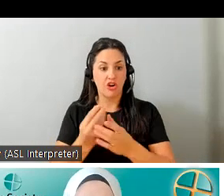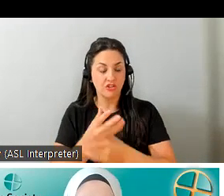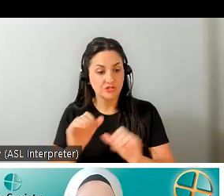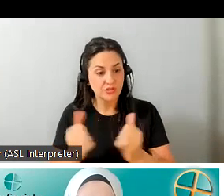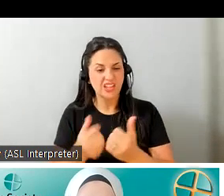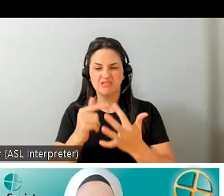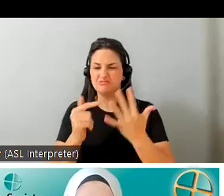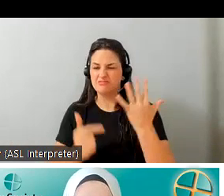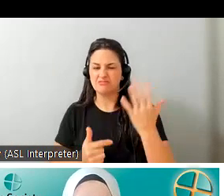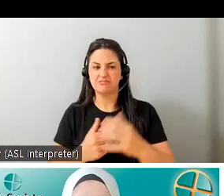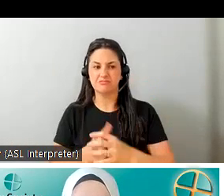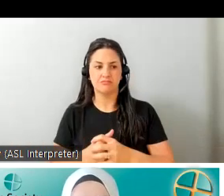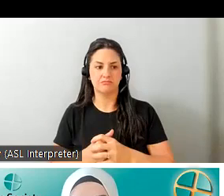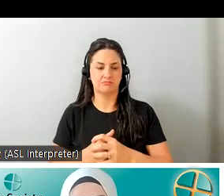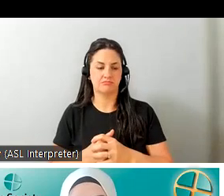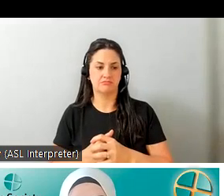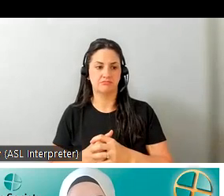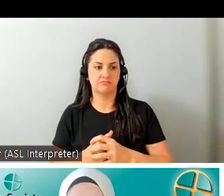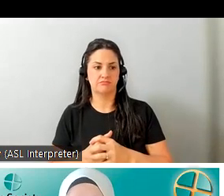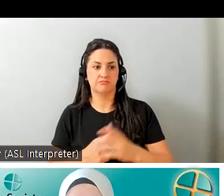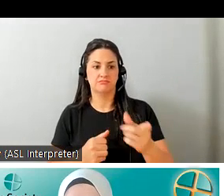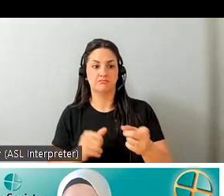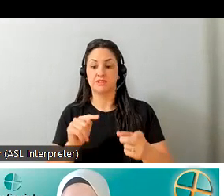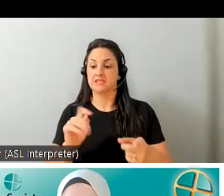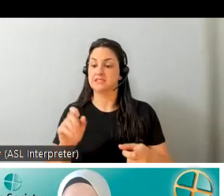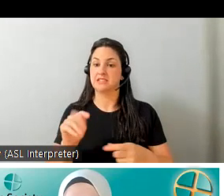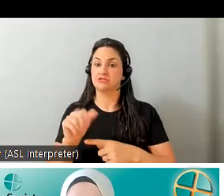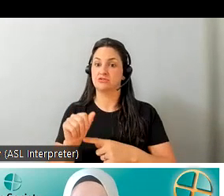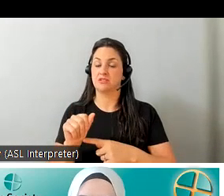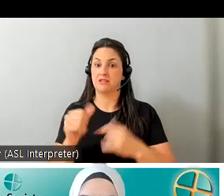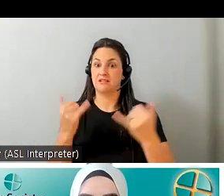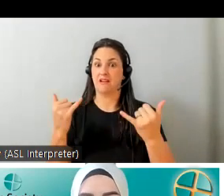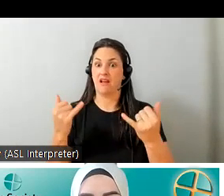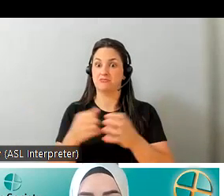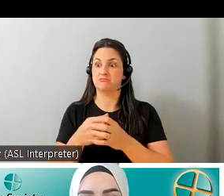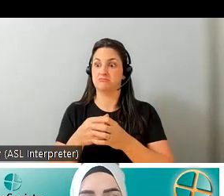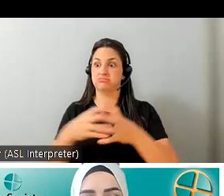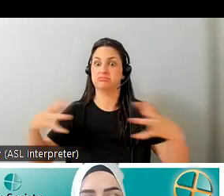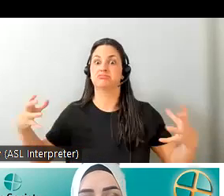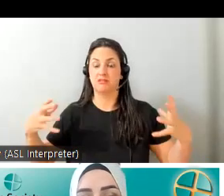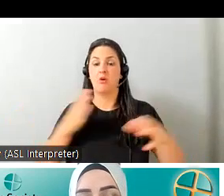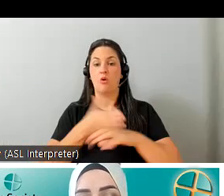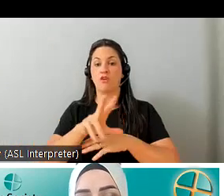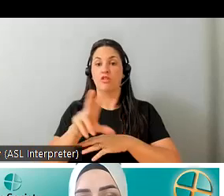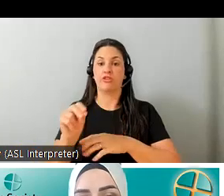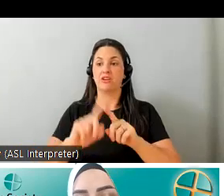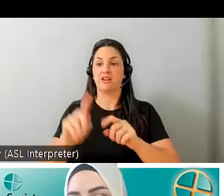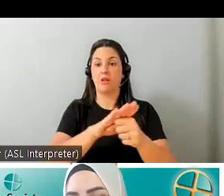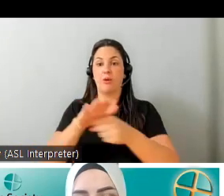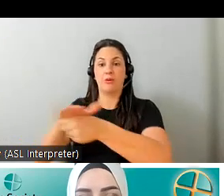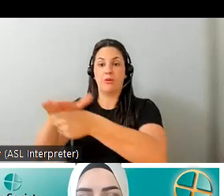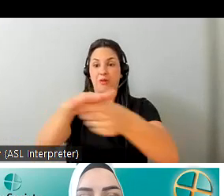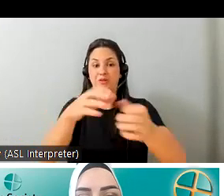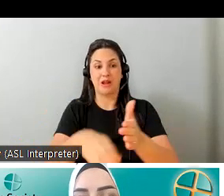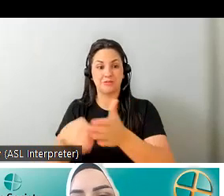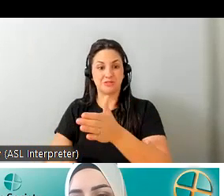in regard to tetra as a whole tetra has grown to over 30 local chapters providing customized solutions to over